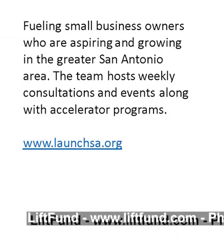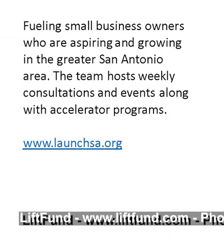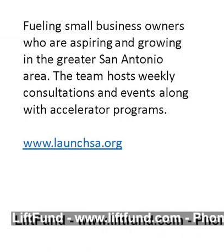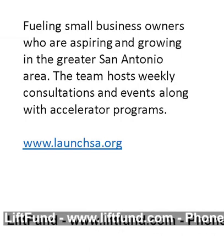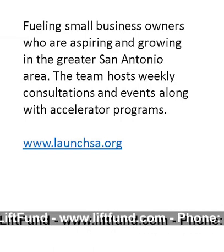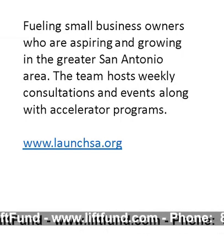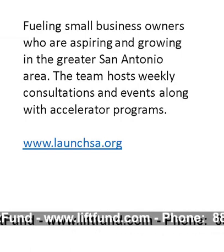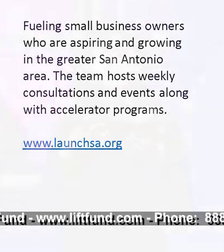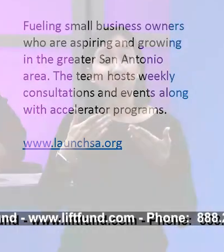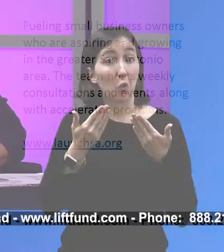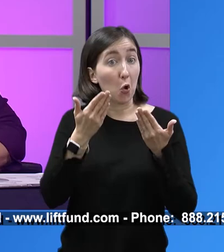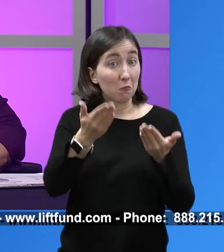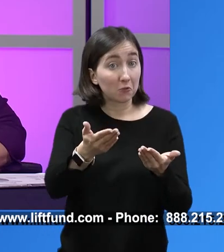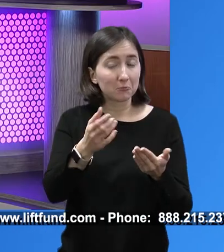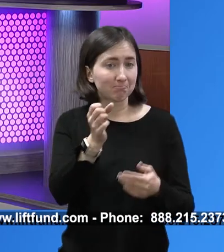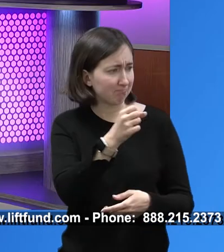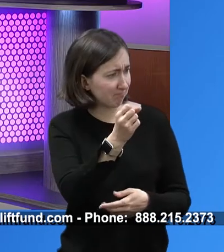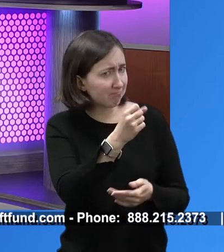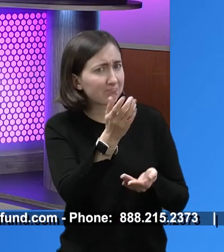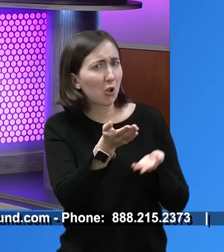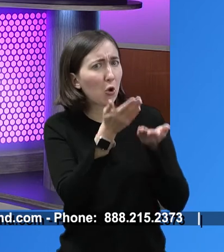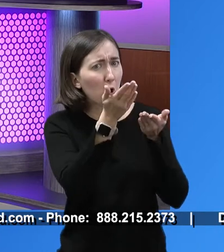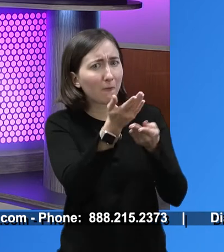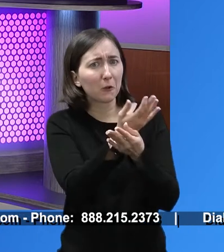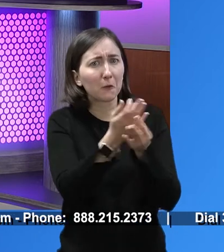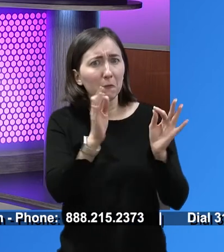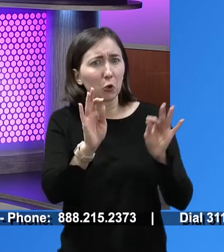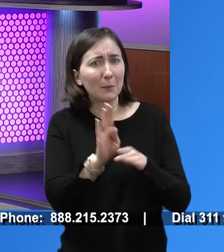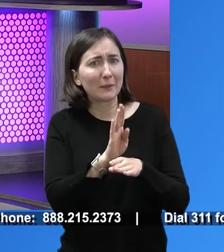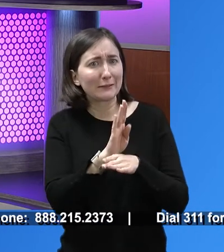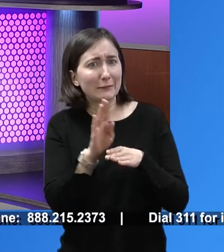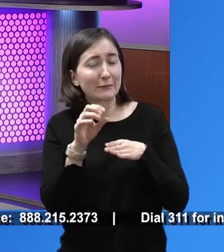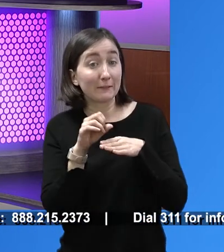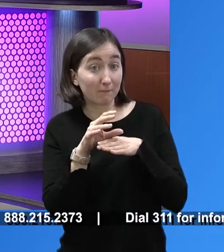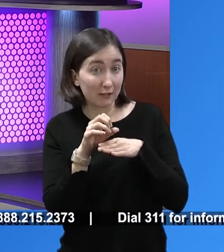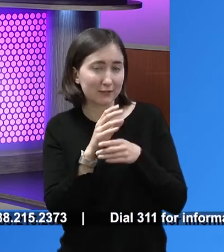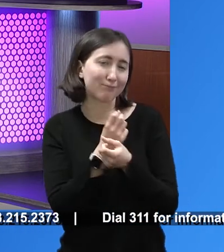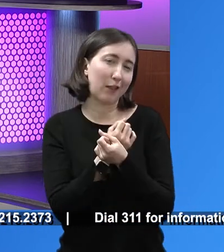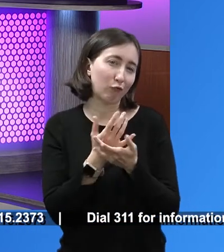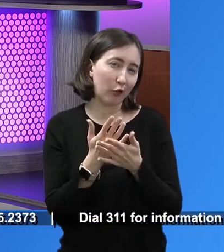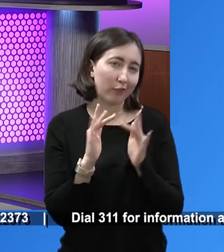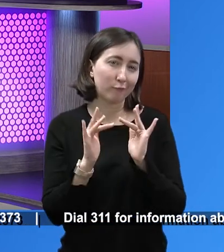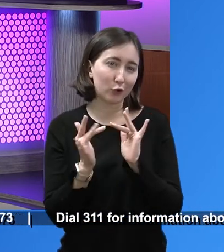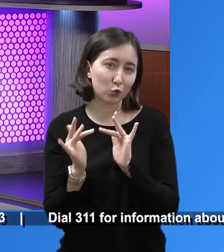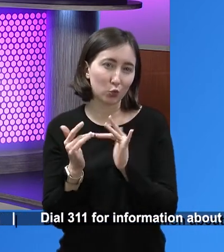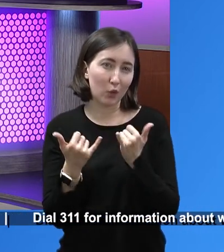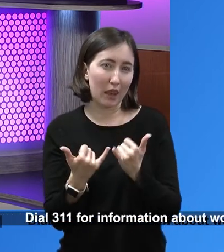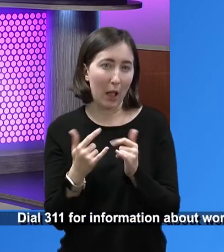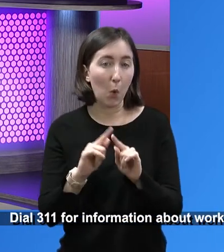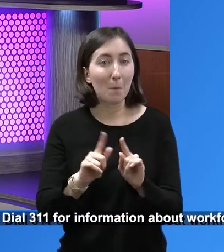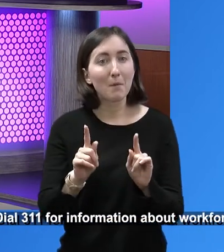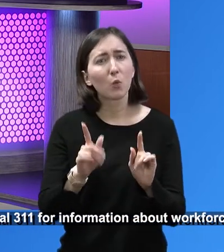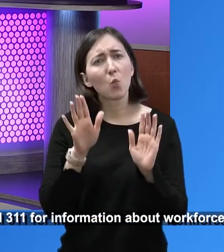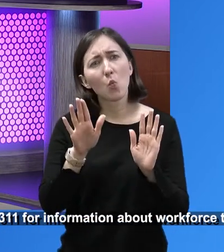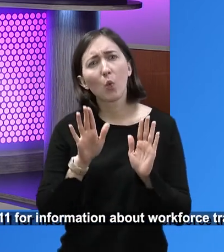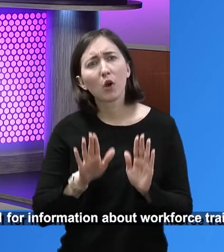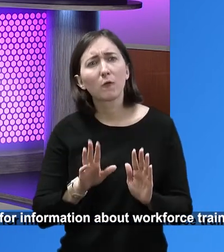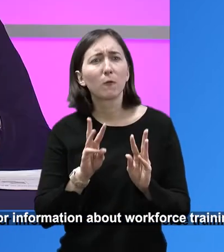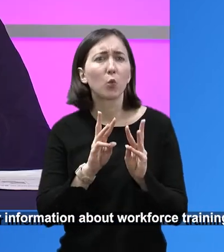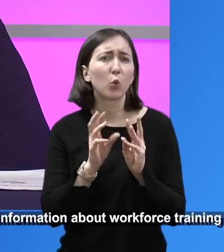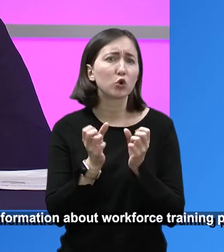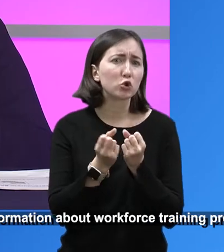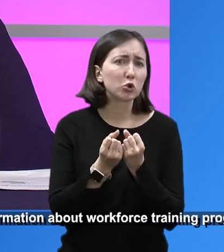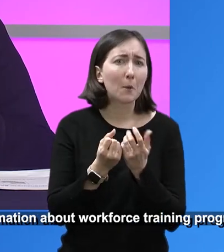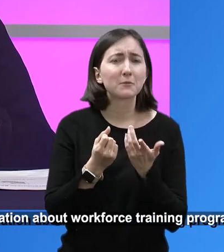provide that technical assistance, right? Right. So through our women's business center, we offer free business advising. Everything's virtual now,